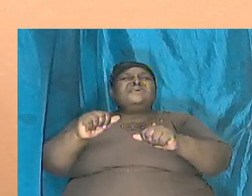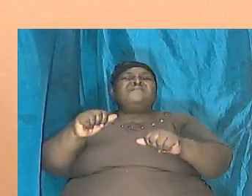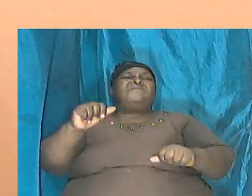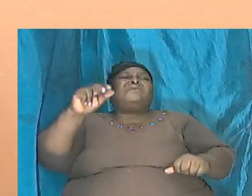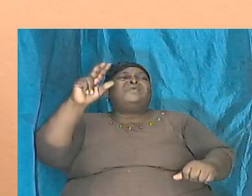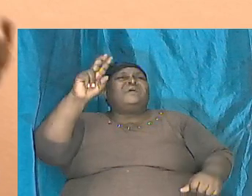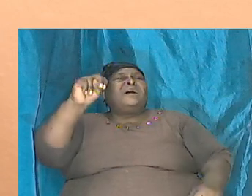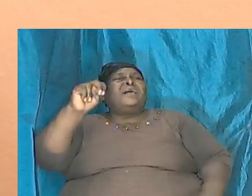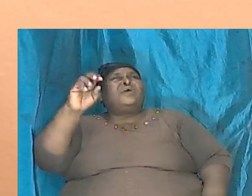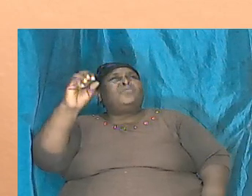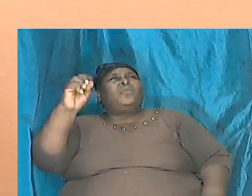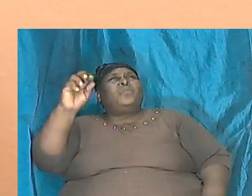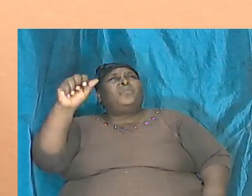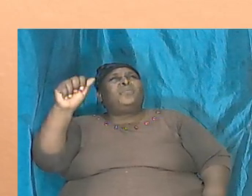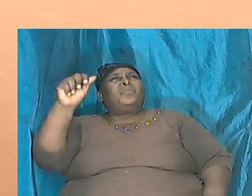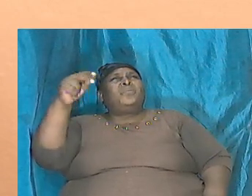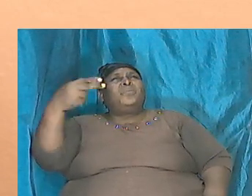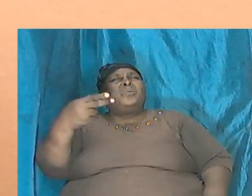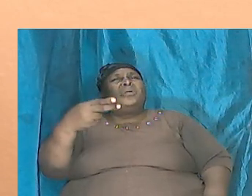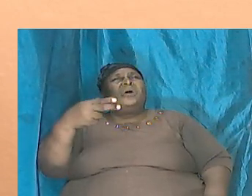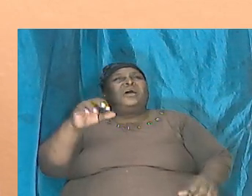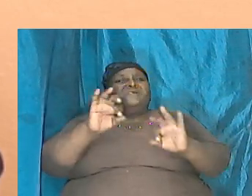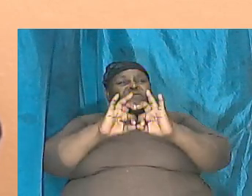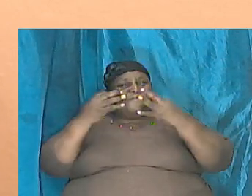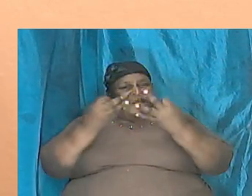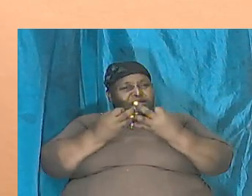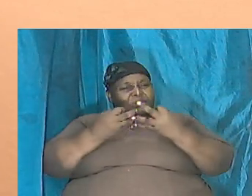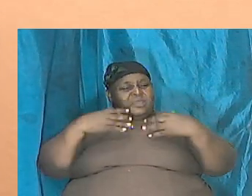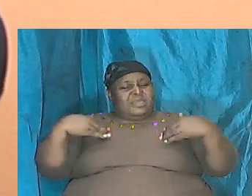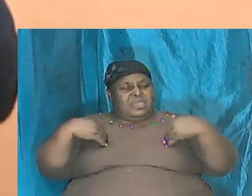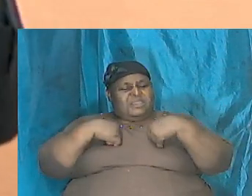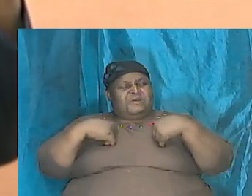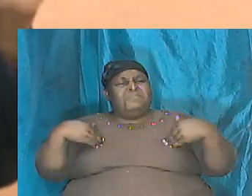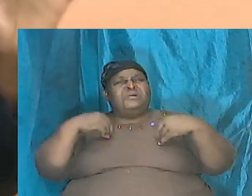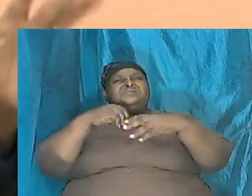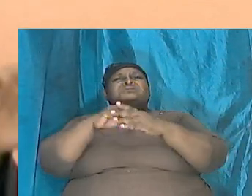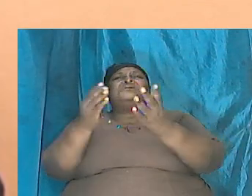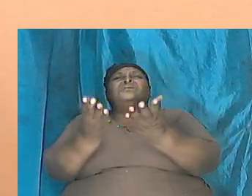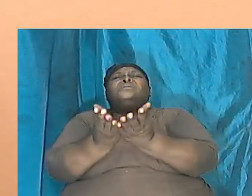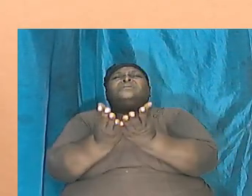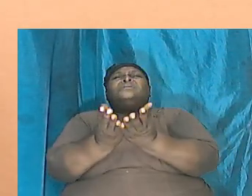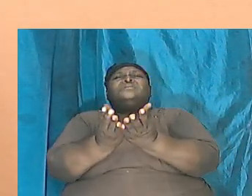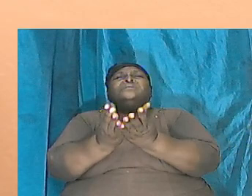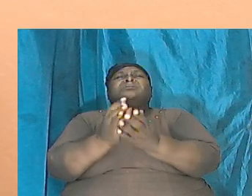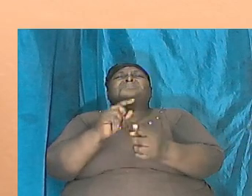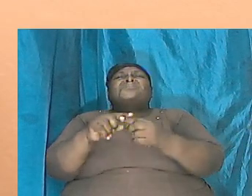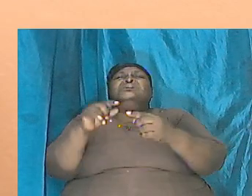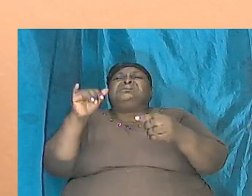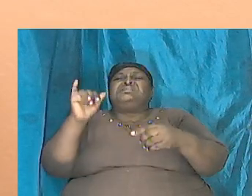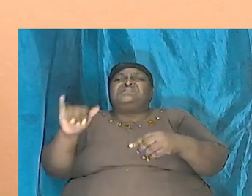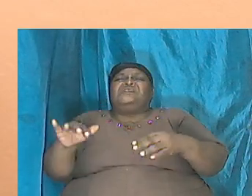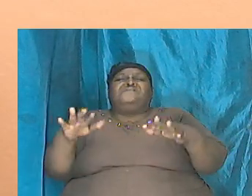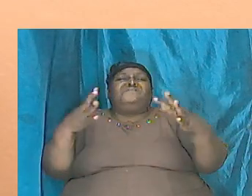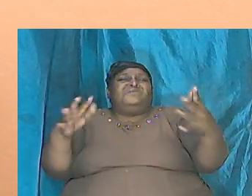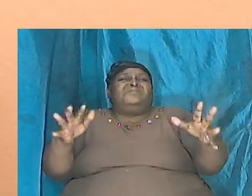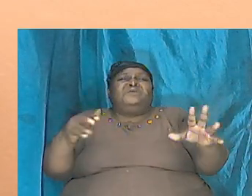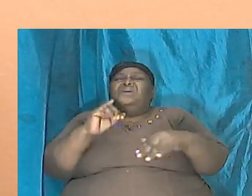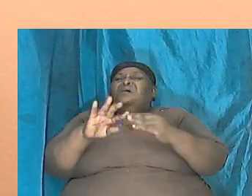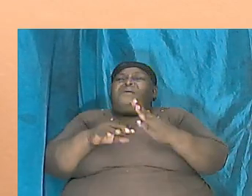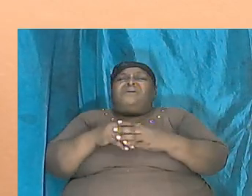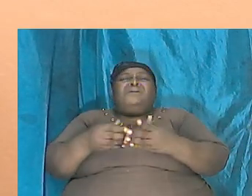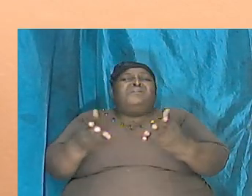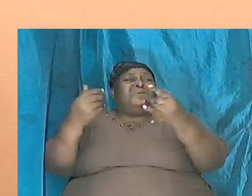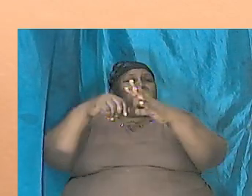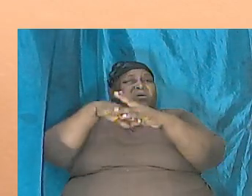and of course the animals that were in the ark when that episode was over and they all came out God